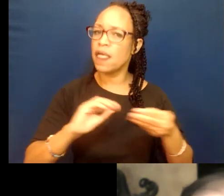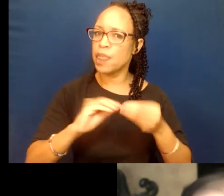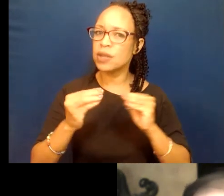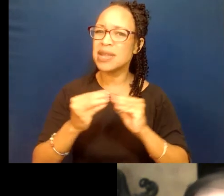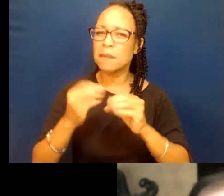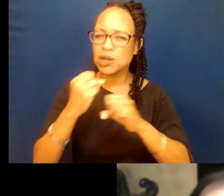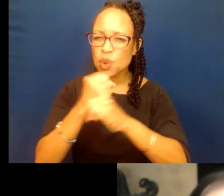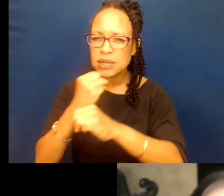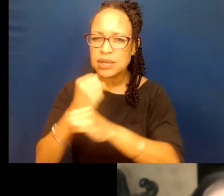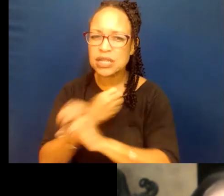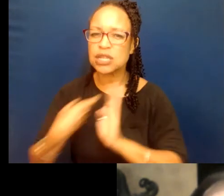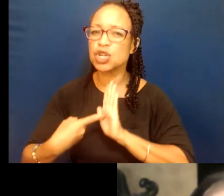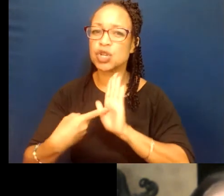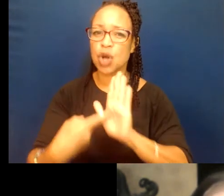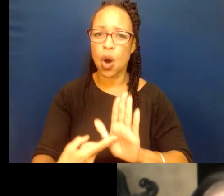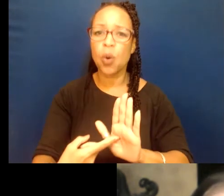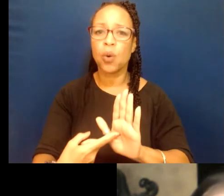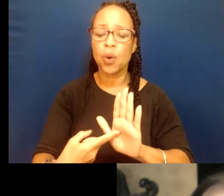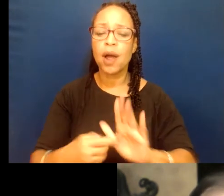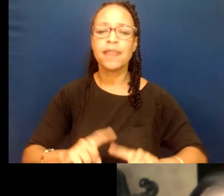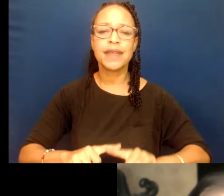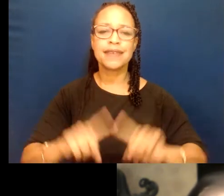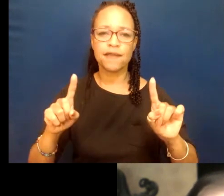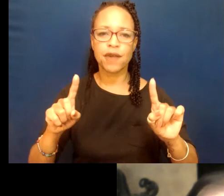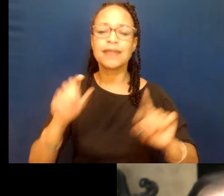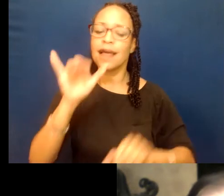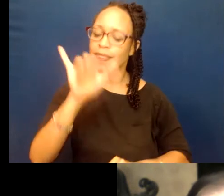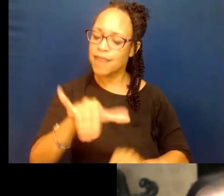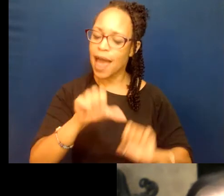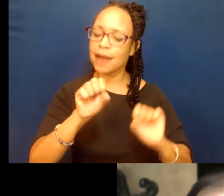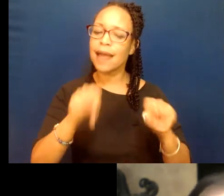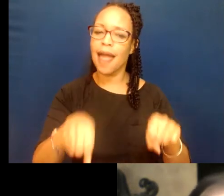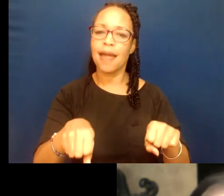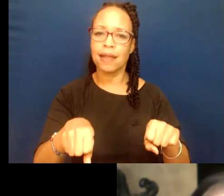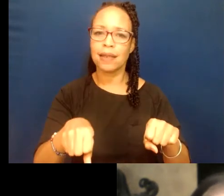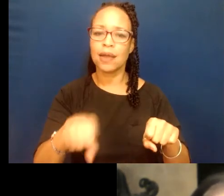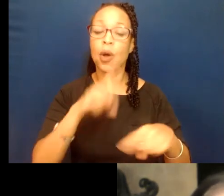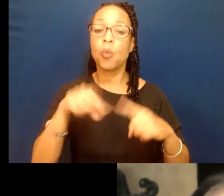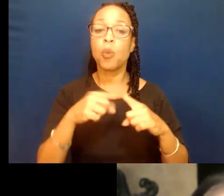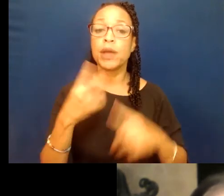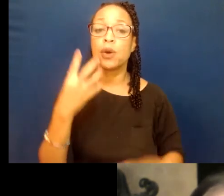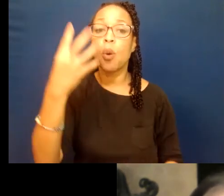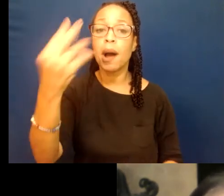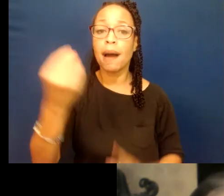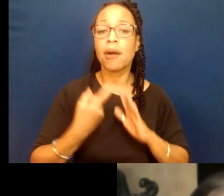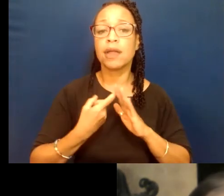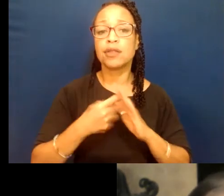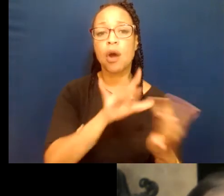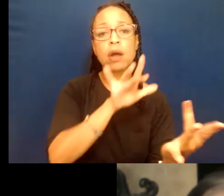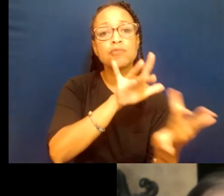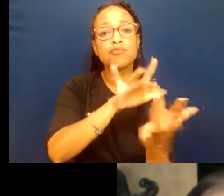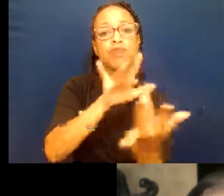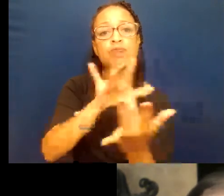the tremendous difference that can be made when we actually get out and start reaching out.